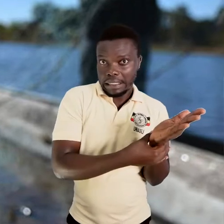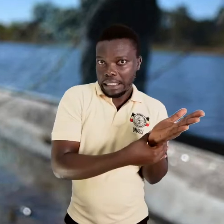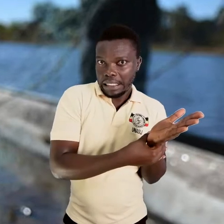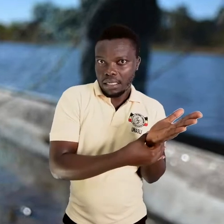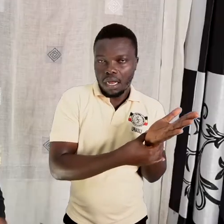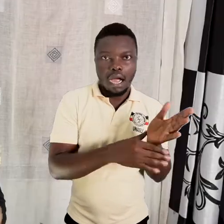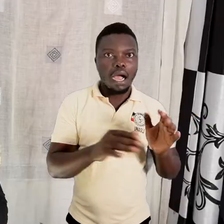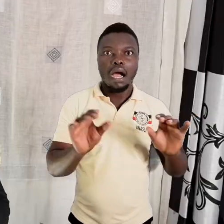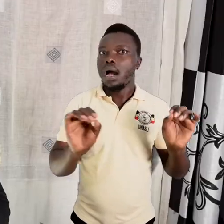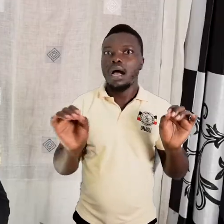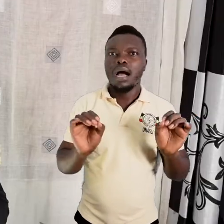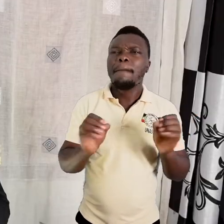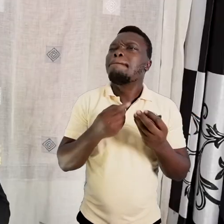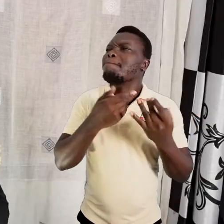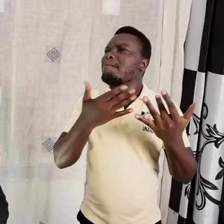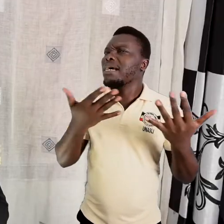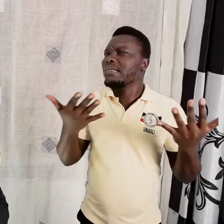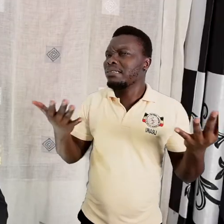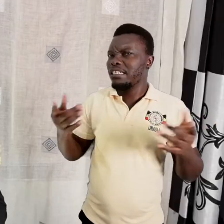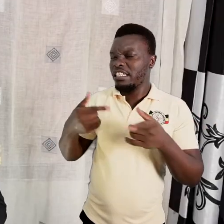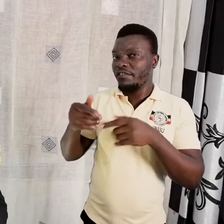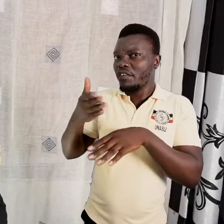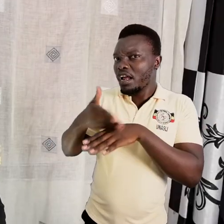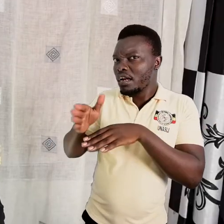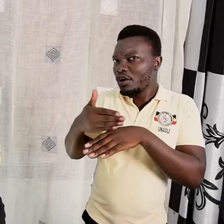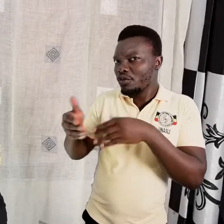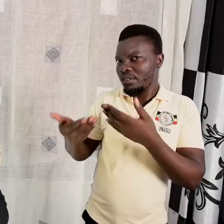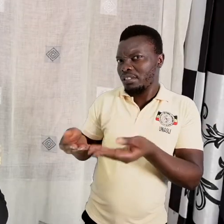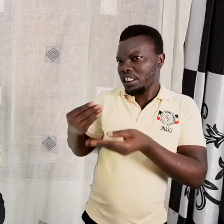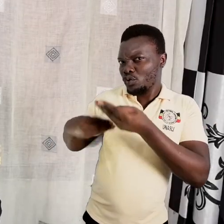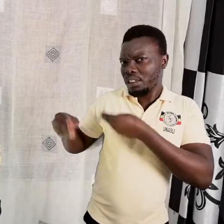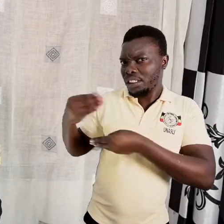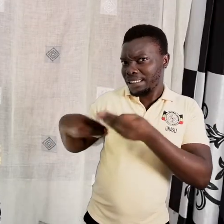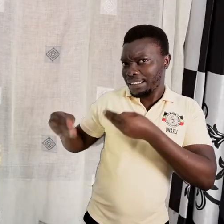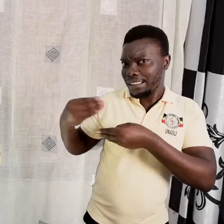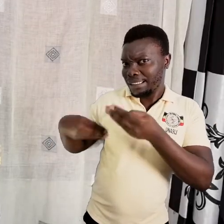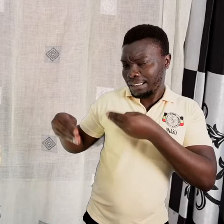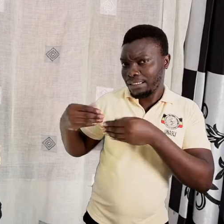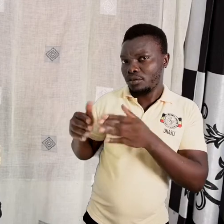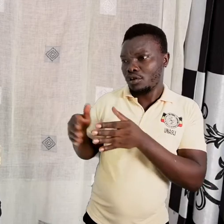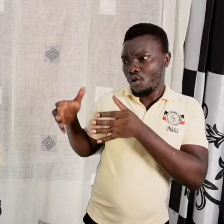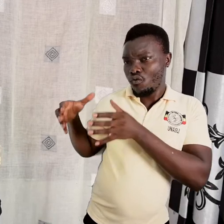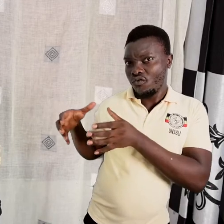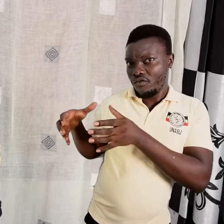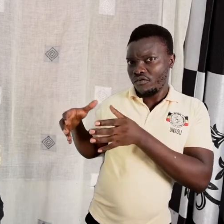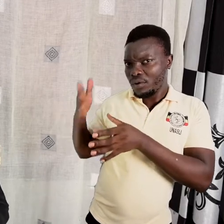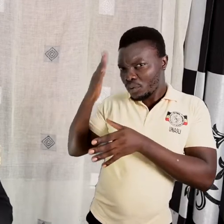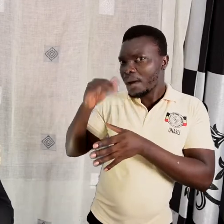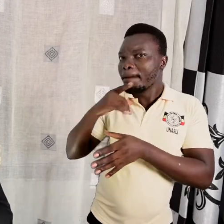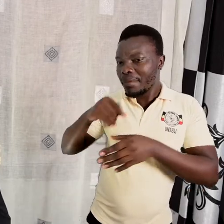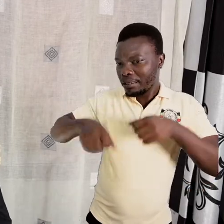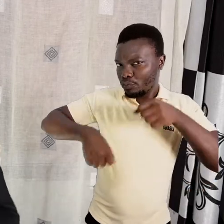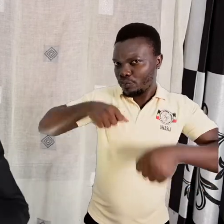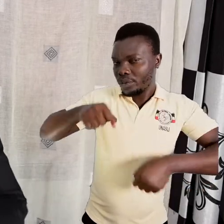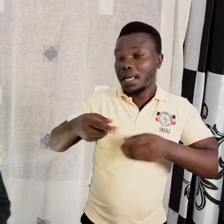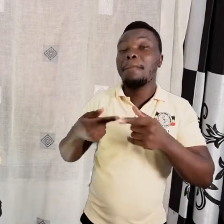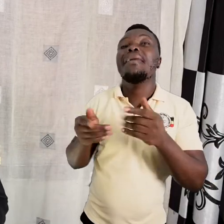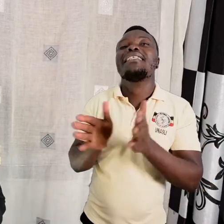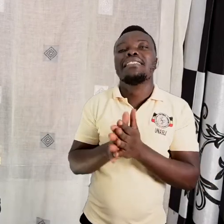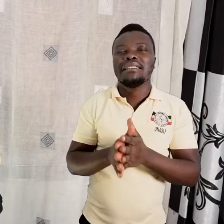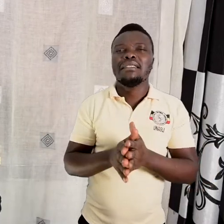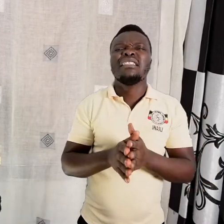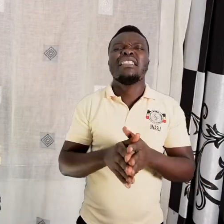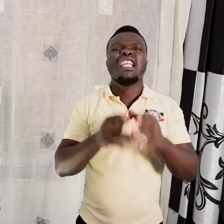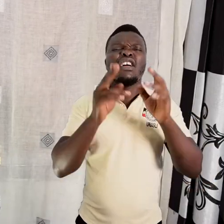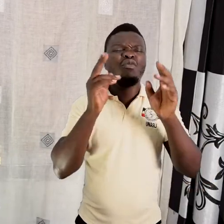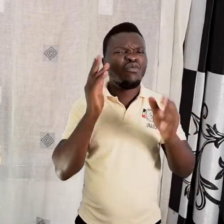mean that there are no other types that are sold in those wooden boxes on a bicycle, but tilapia is the most